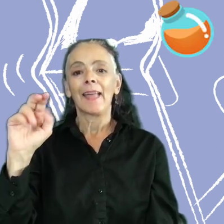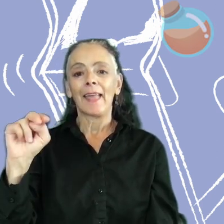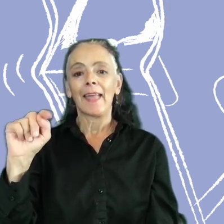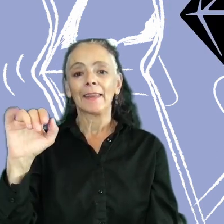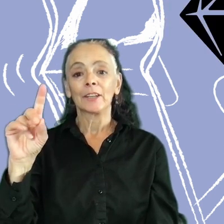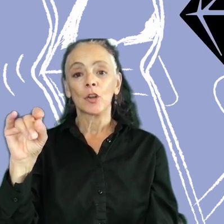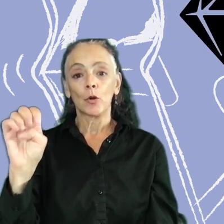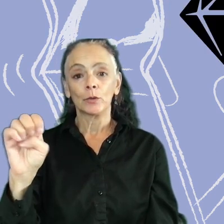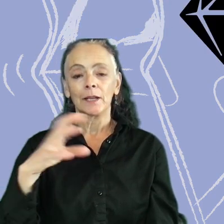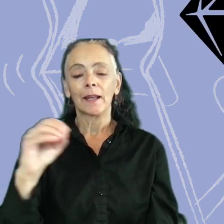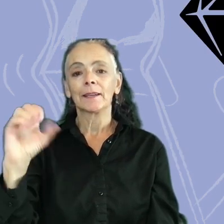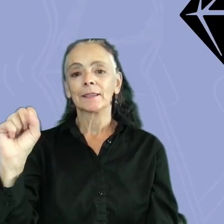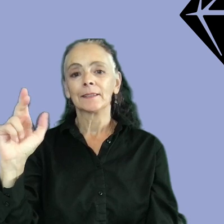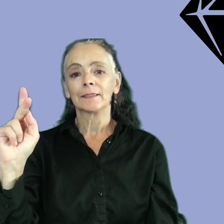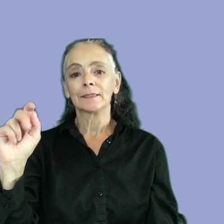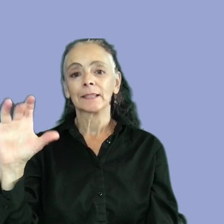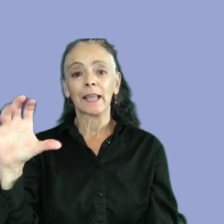and sketch